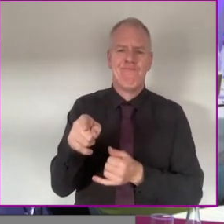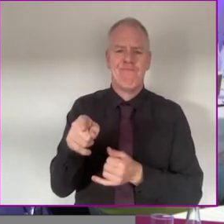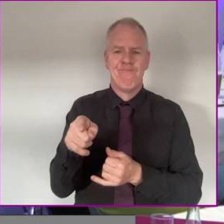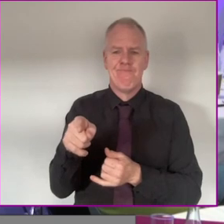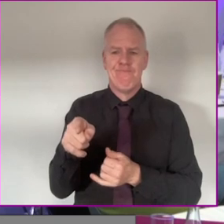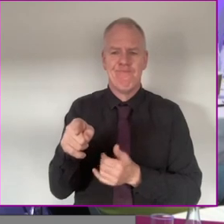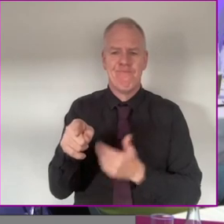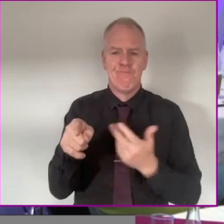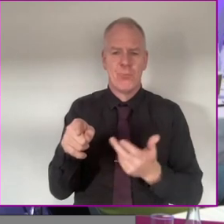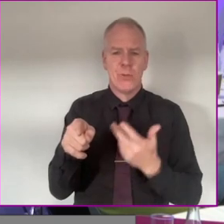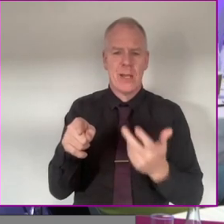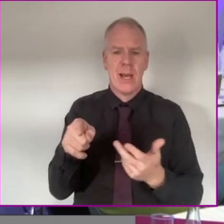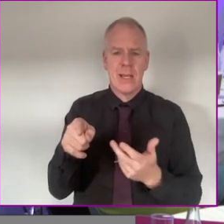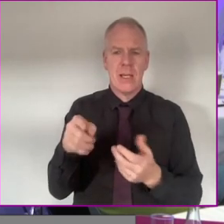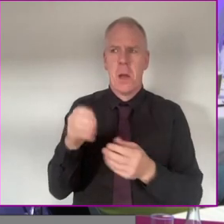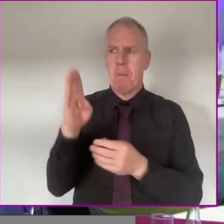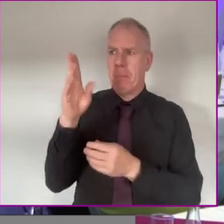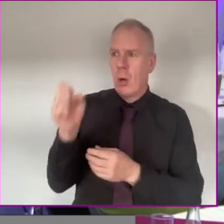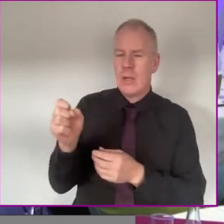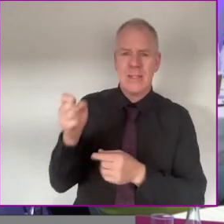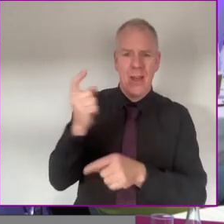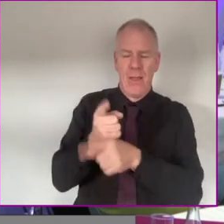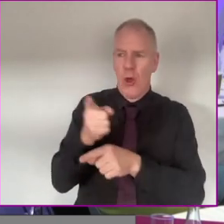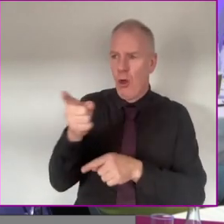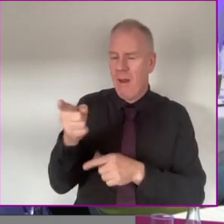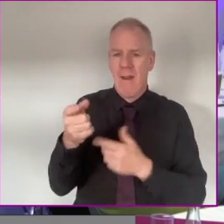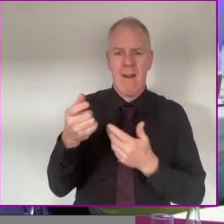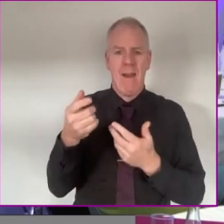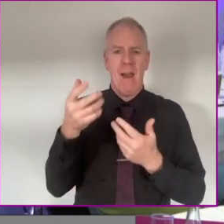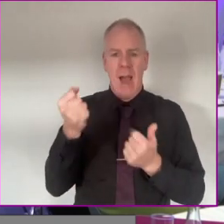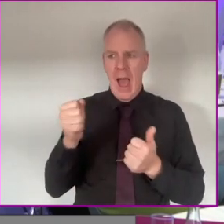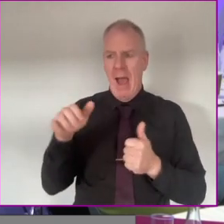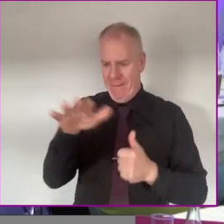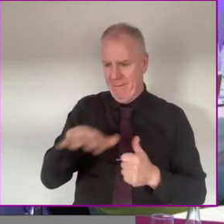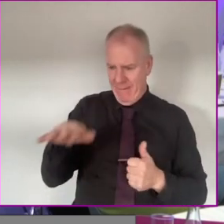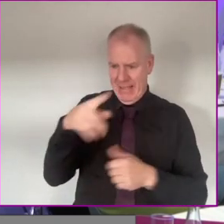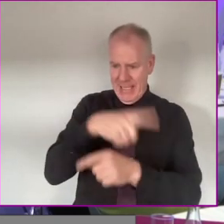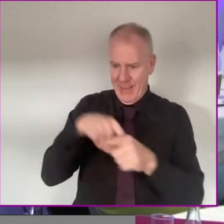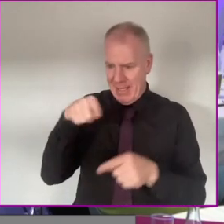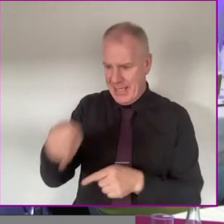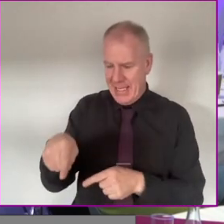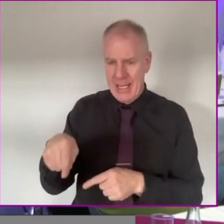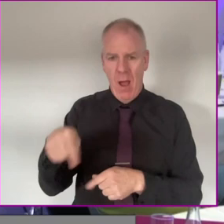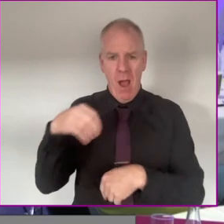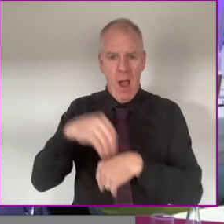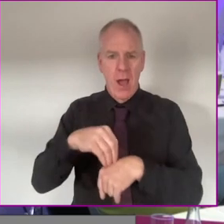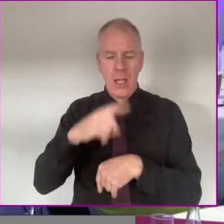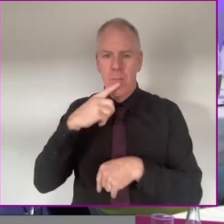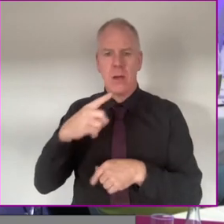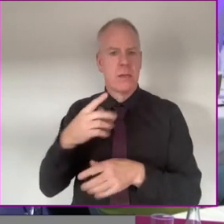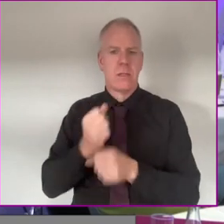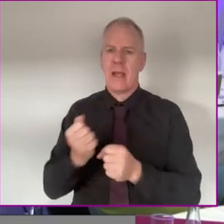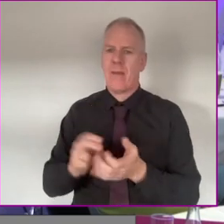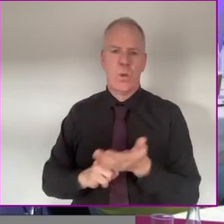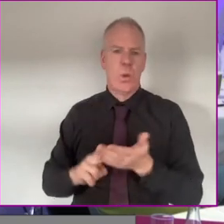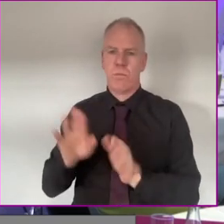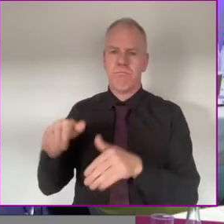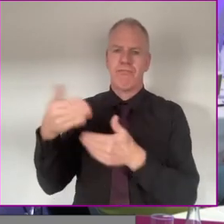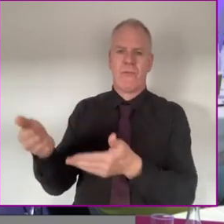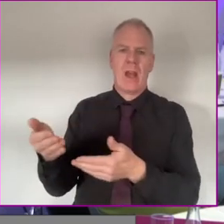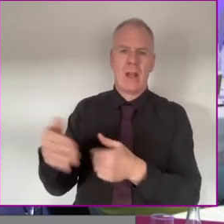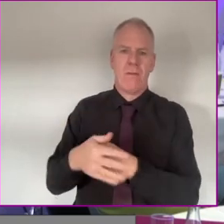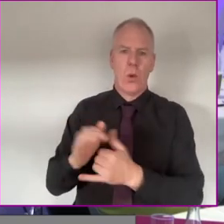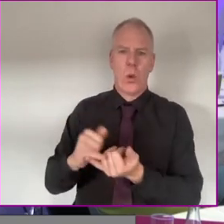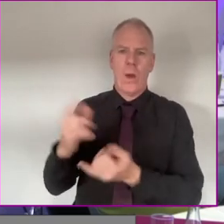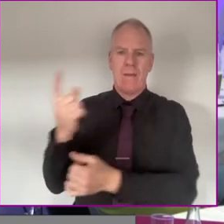bosses out there that have spaces for people with disabilities, but they are not